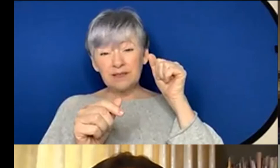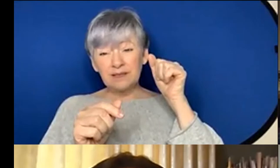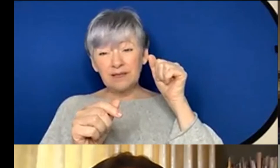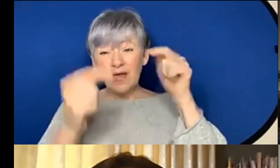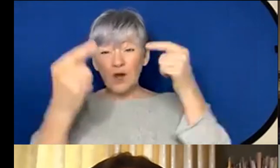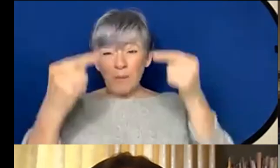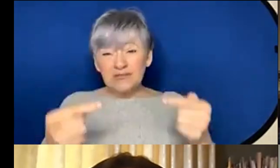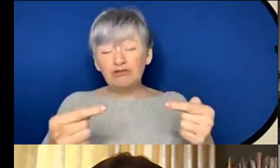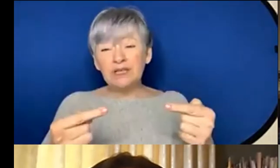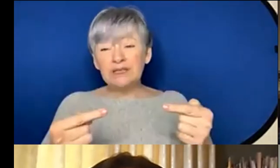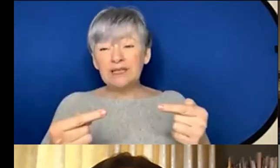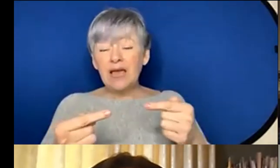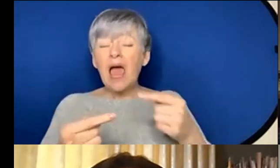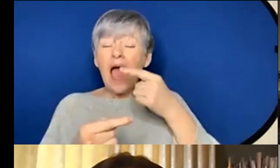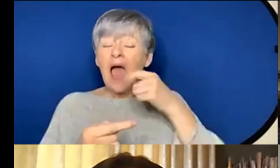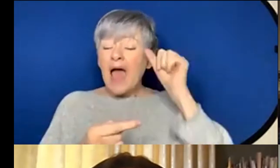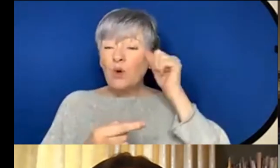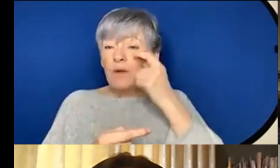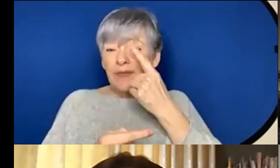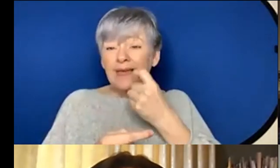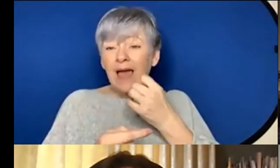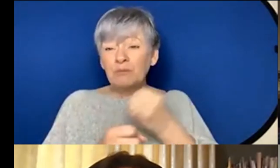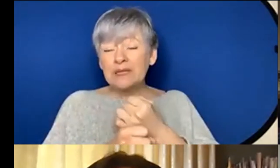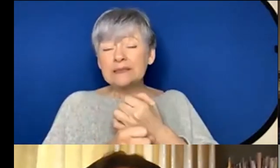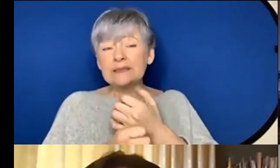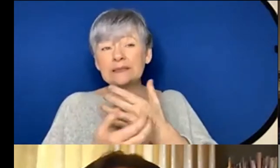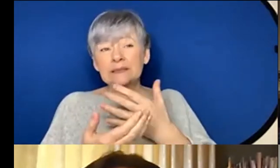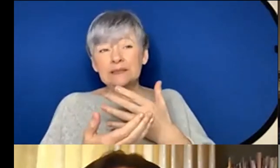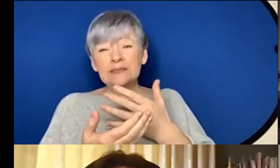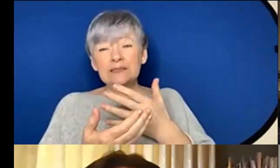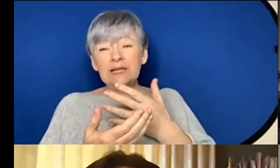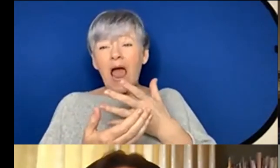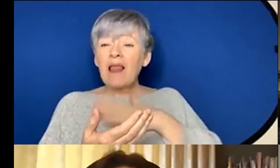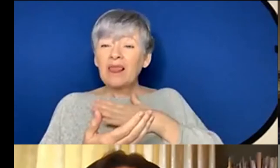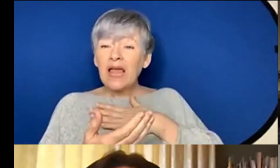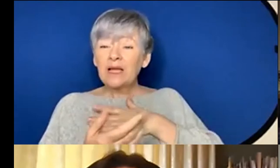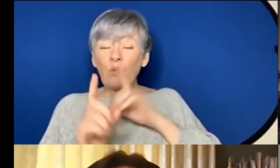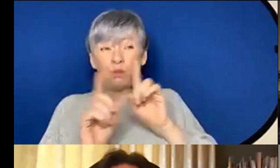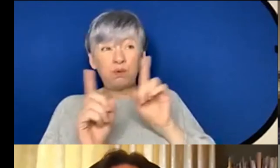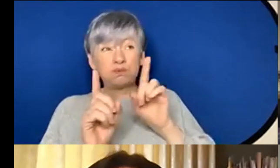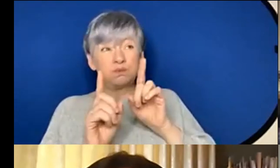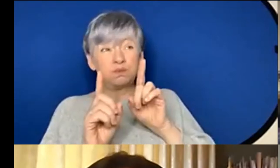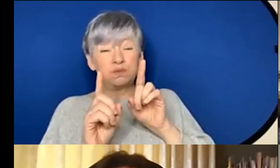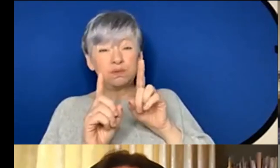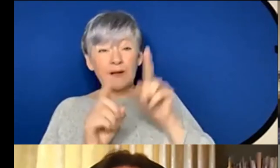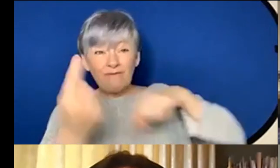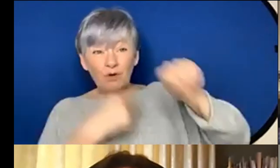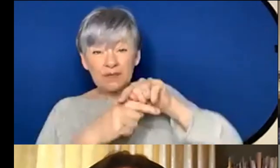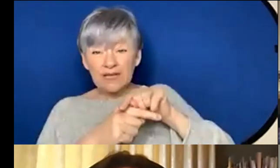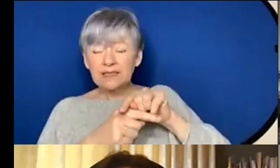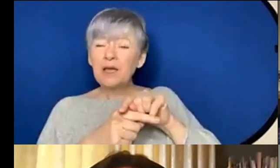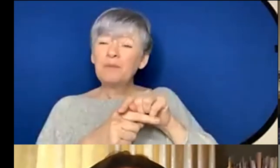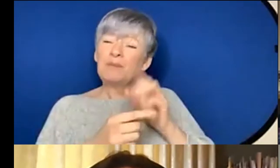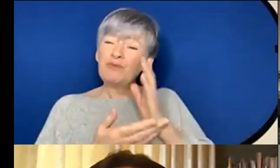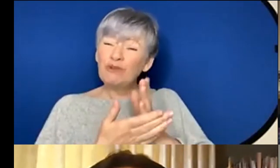and I know they can be um sometimes I needed to like because sometimes you can't go for everybody else but the fact of the matter is it's